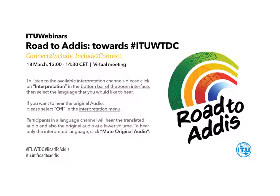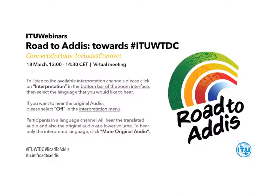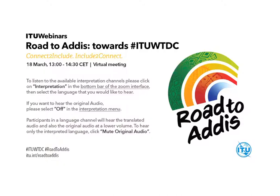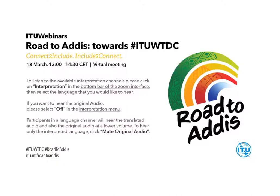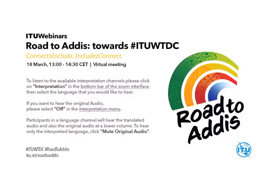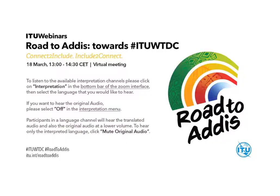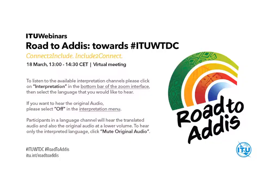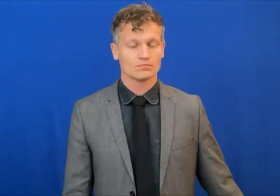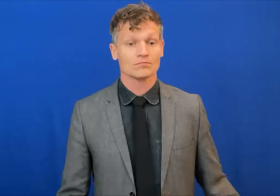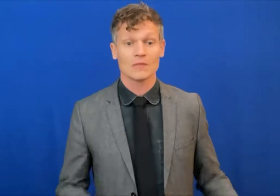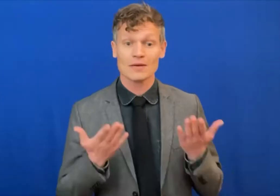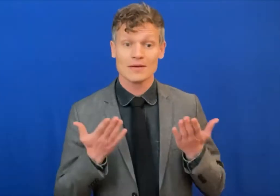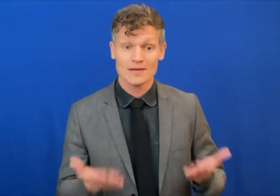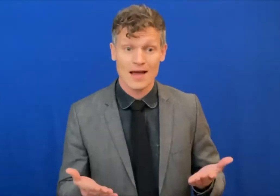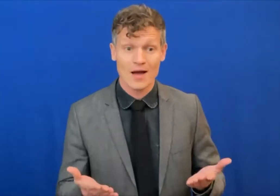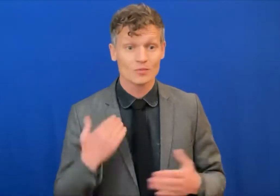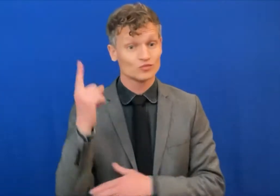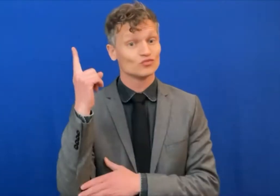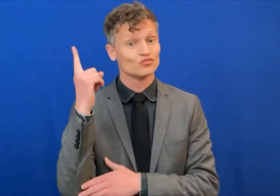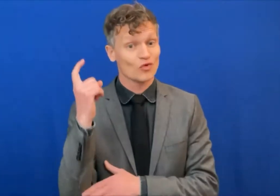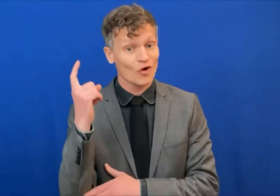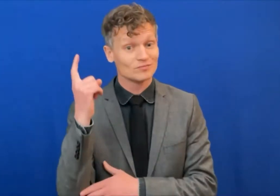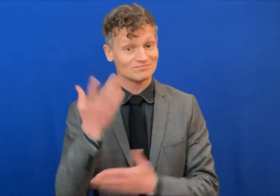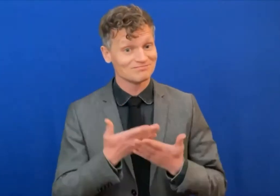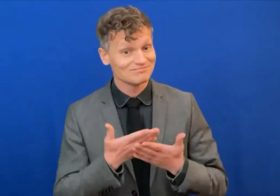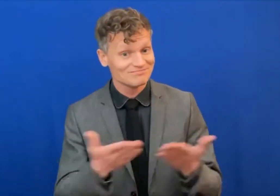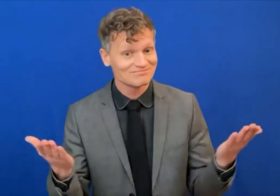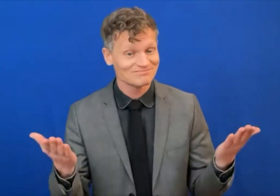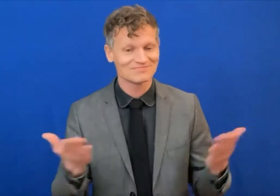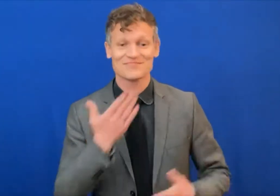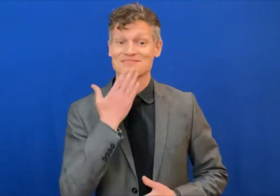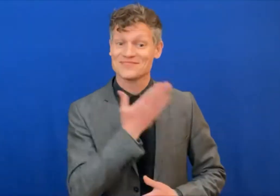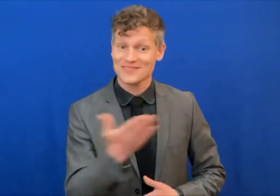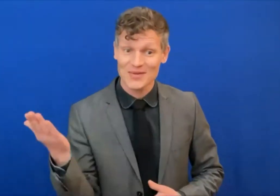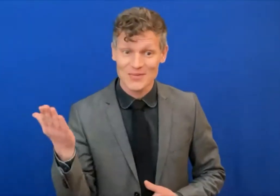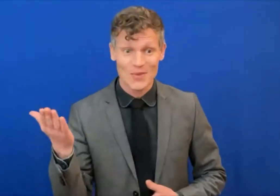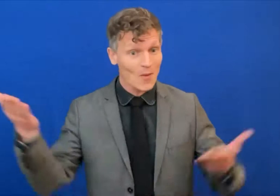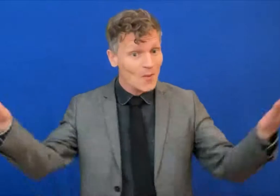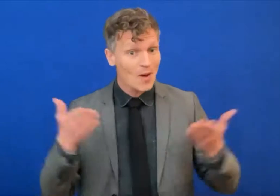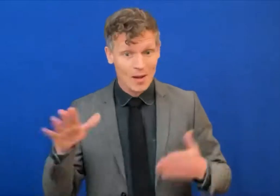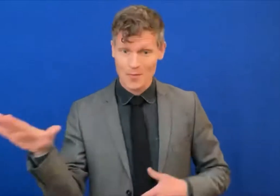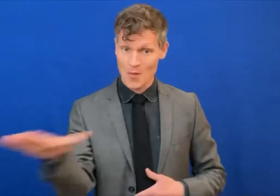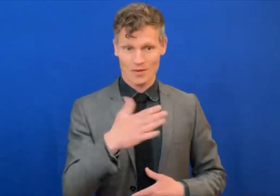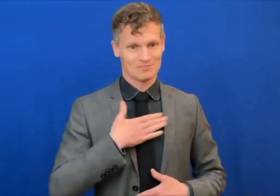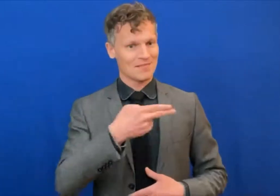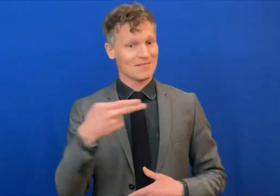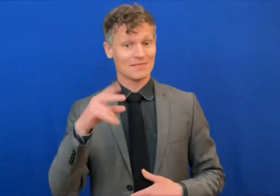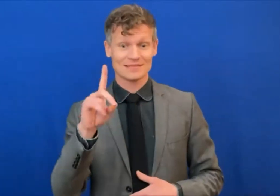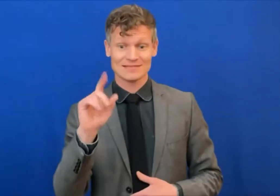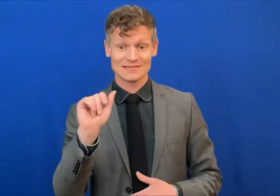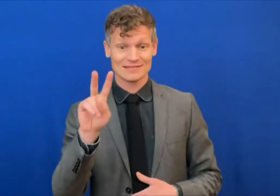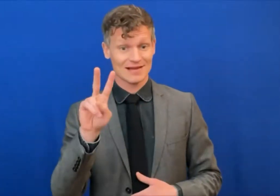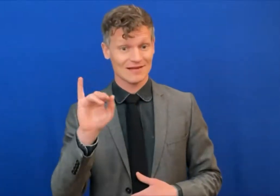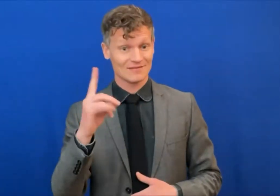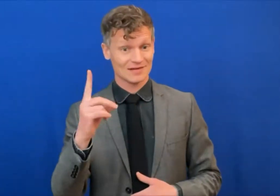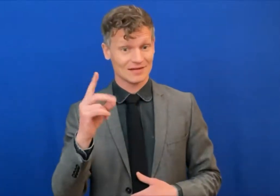Thank you so much. Welcome, everyone. My name is David Kirkpatrick. I am very eager